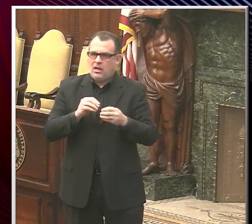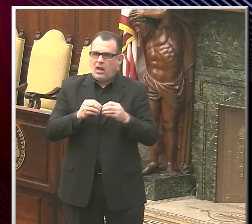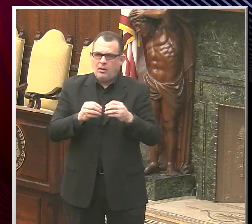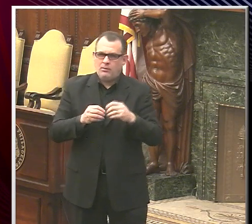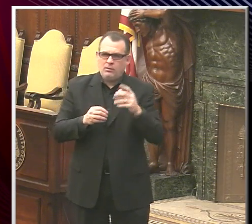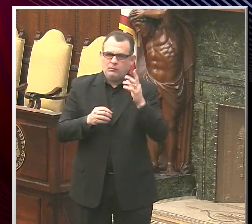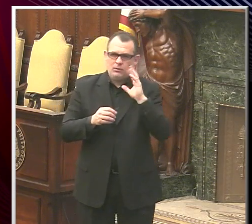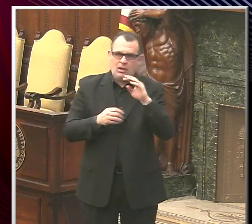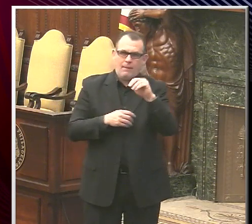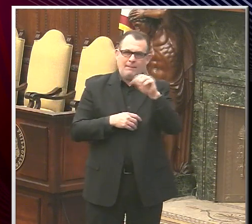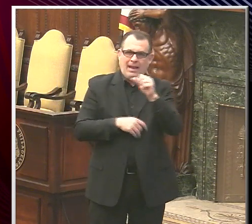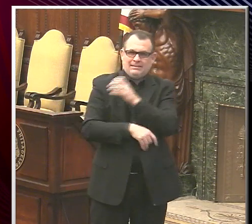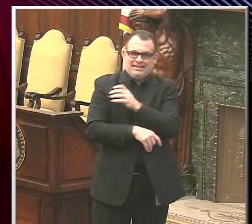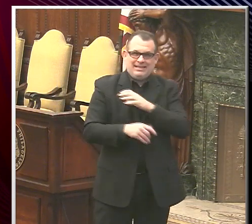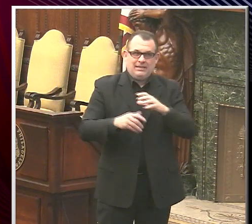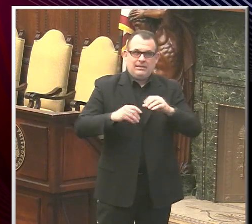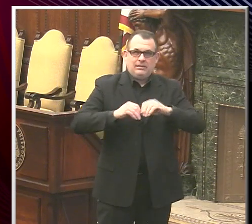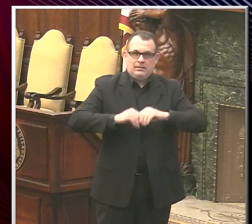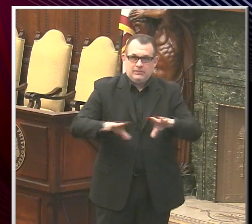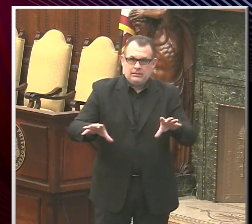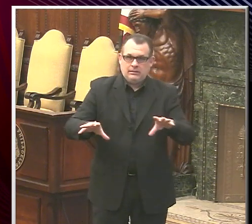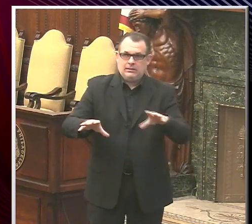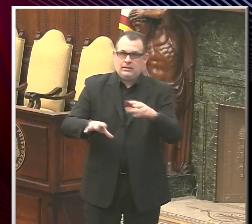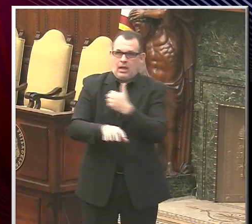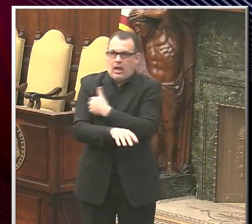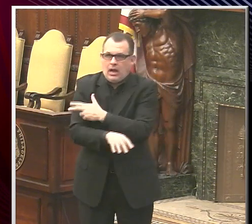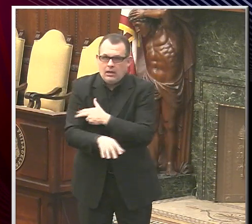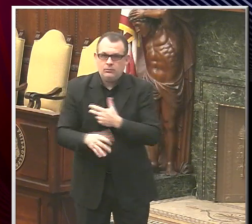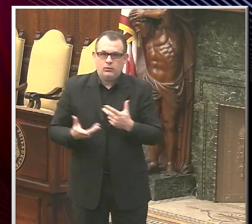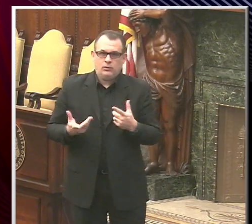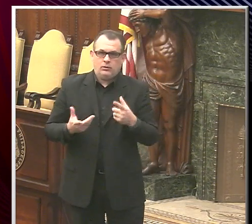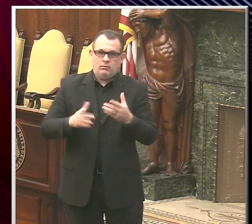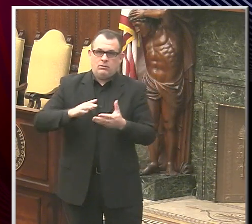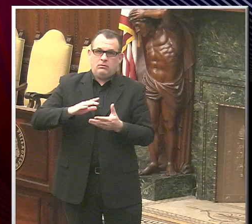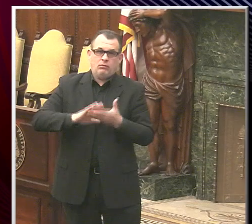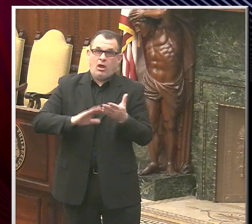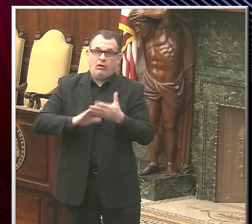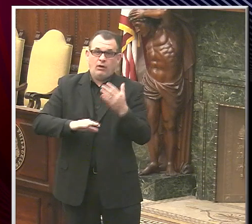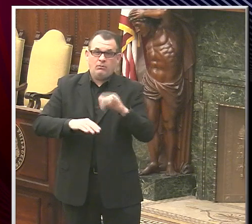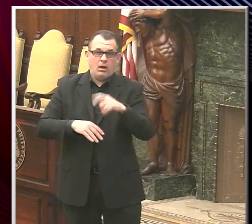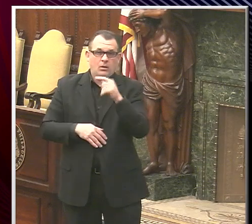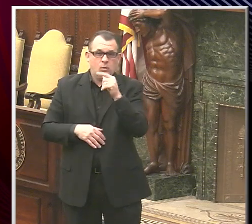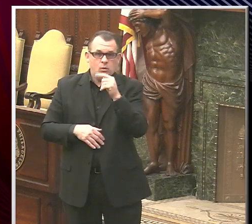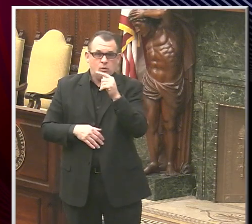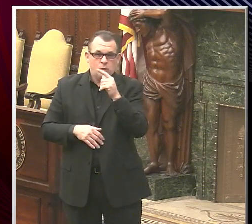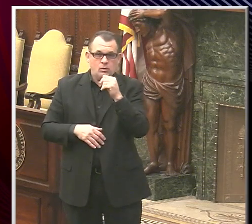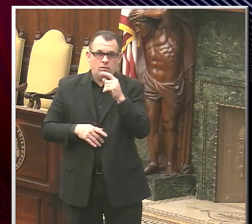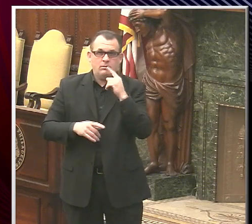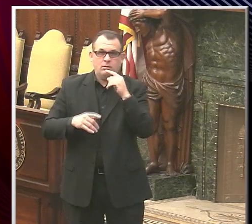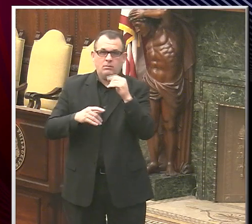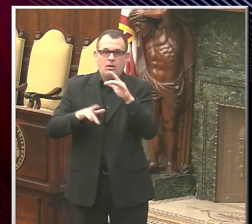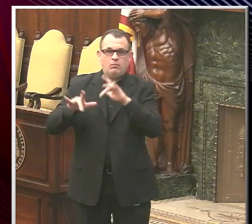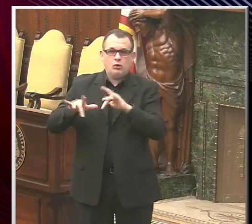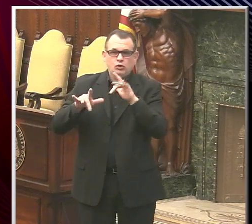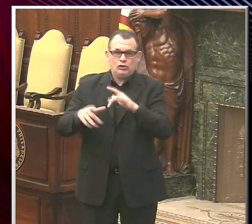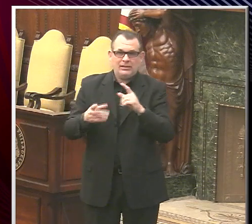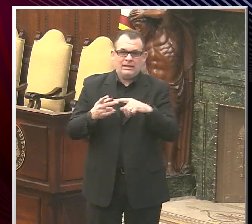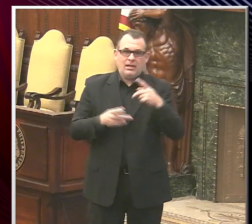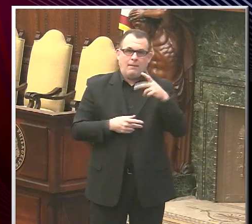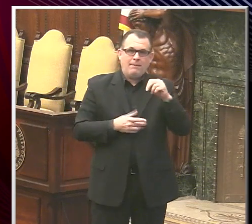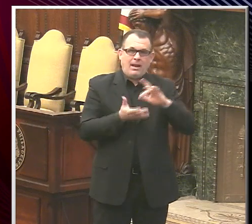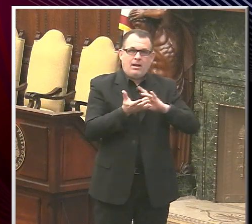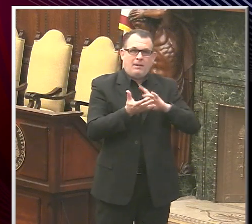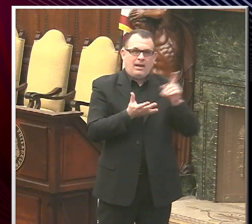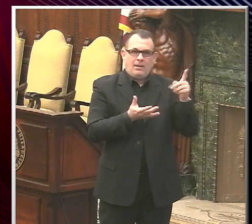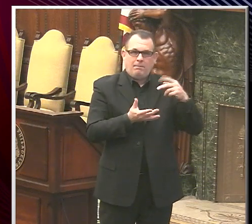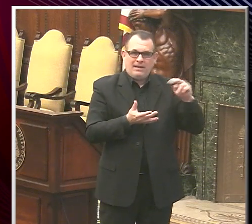hospitals. The first one to talk about today is one run by a combination of Mercy and Penn Medicine System. They're going to be the Church